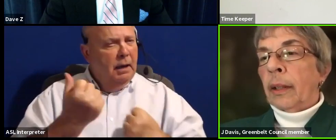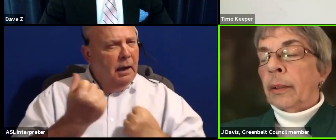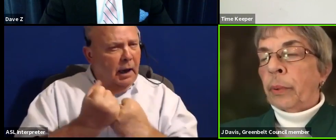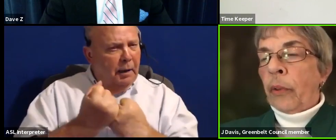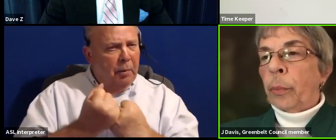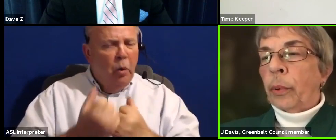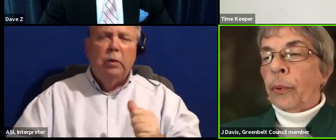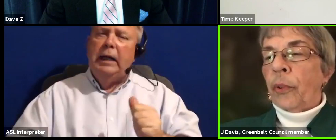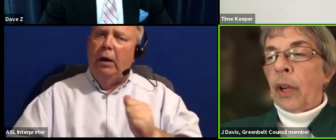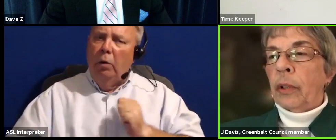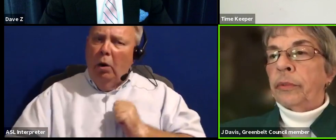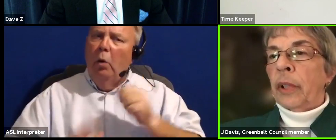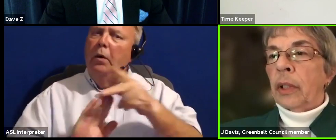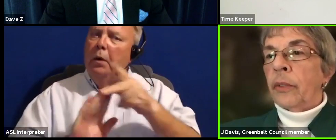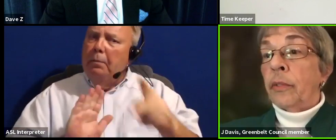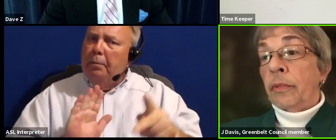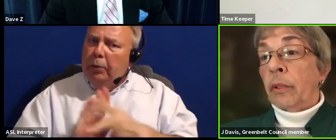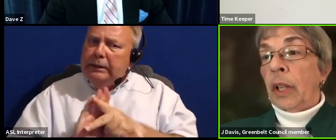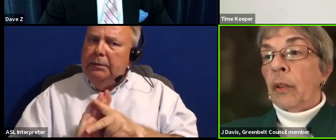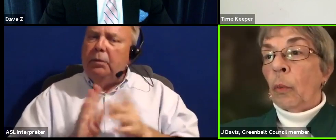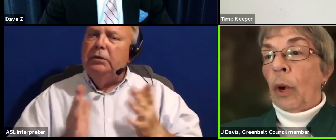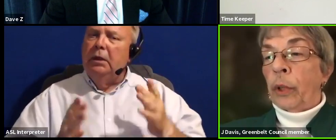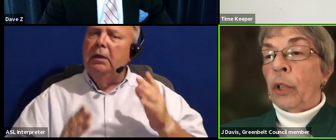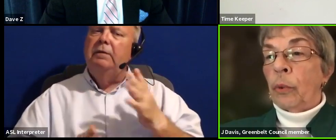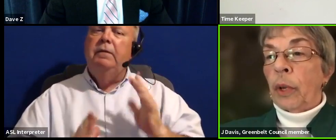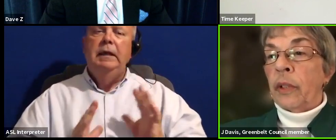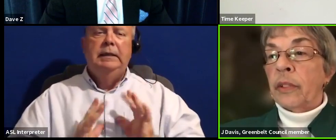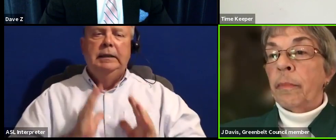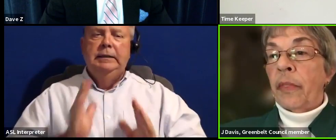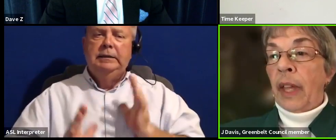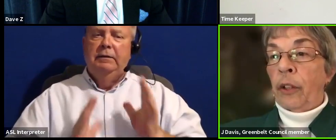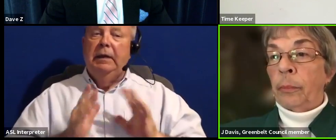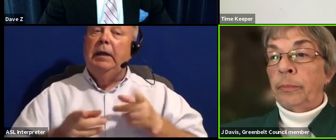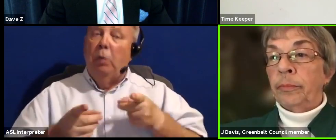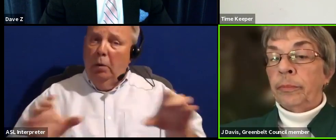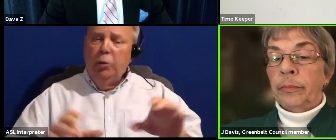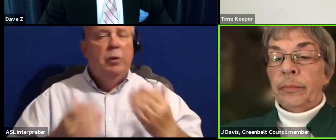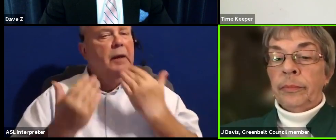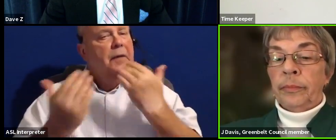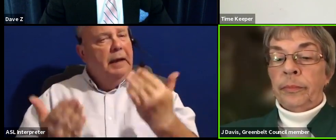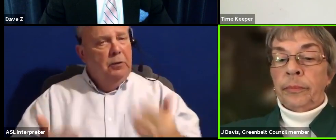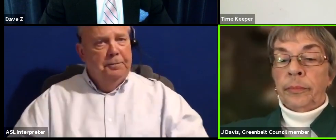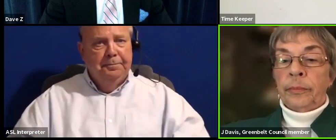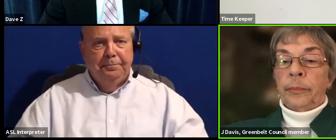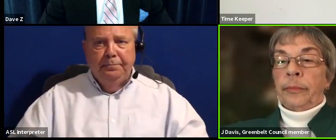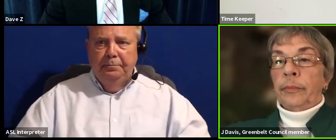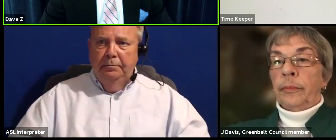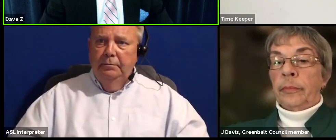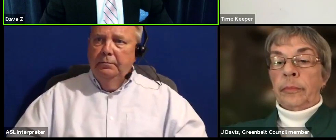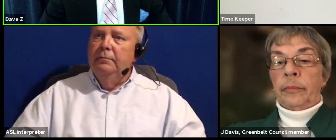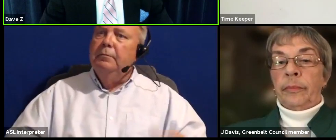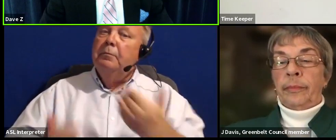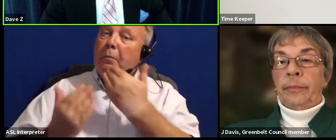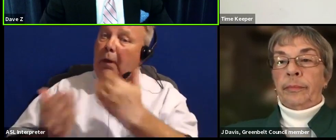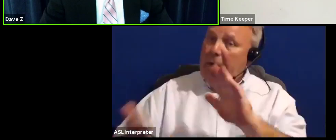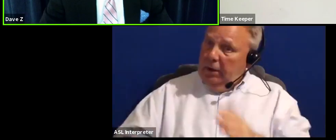principles of civility while we're doing this. Thank you. Thank you for your suggestions, Ms. Davis.